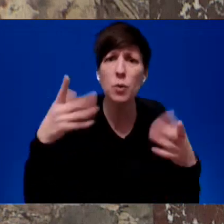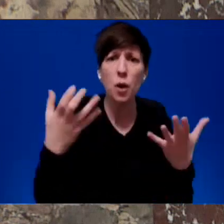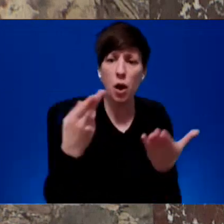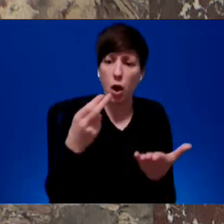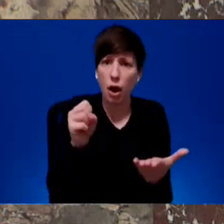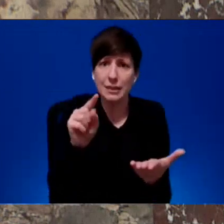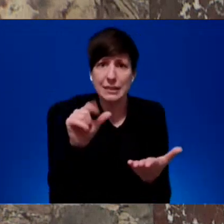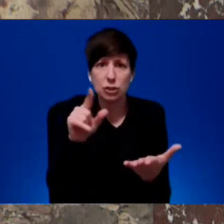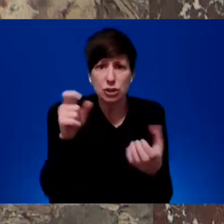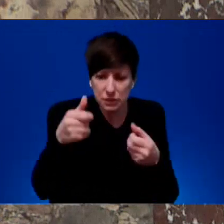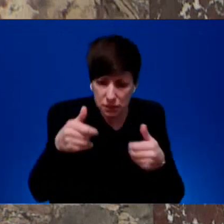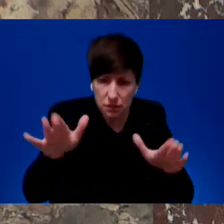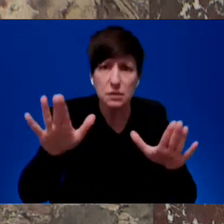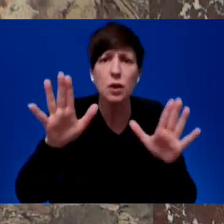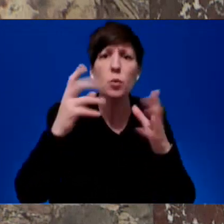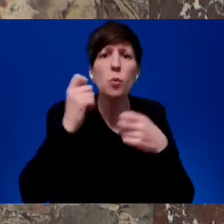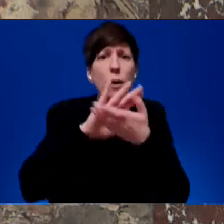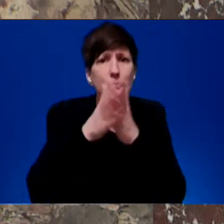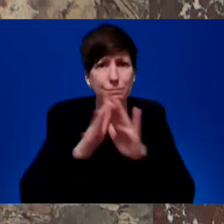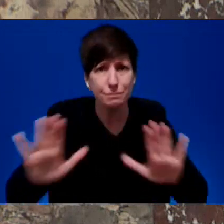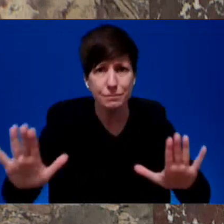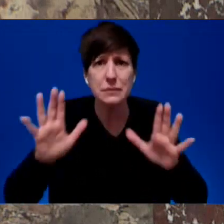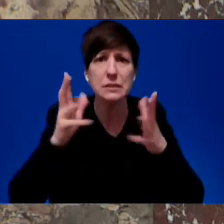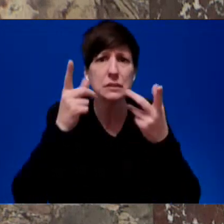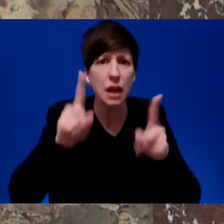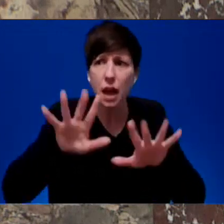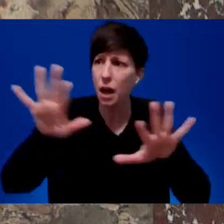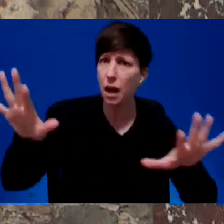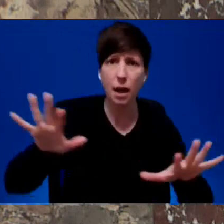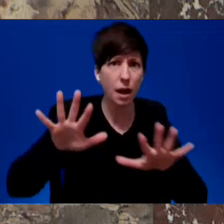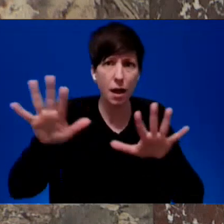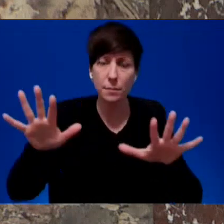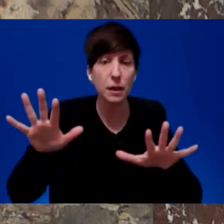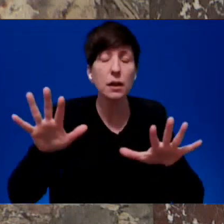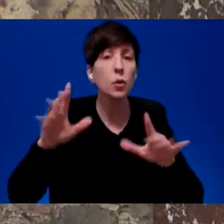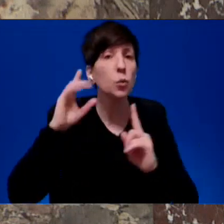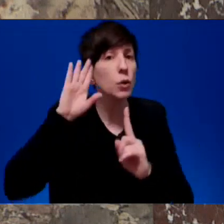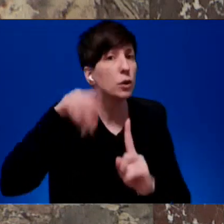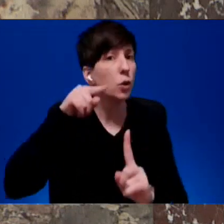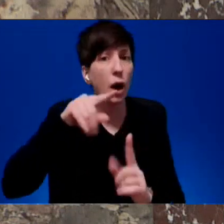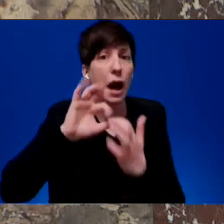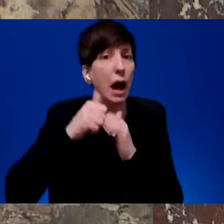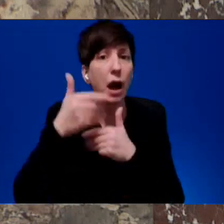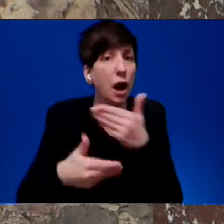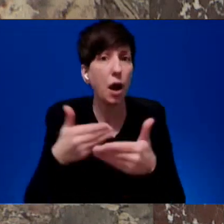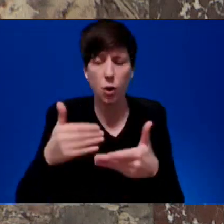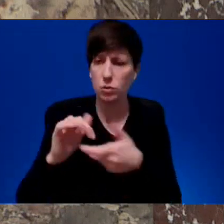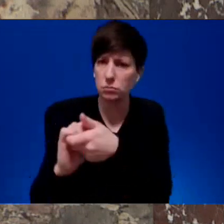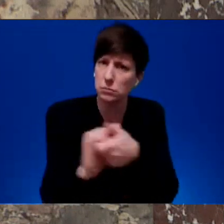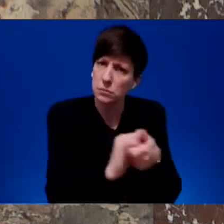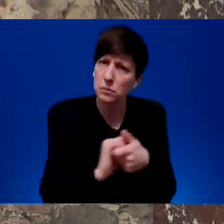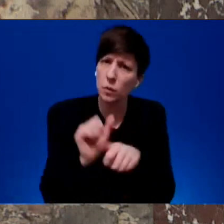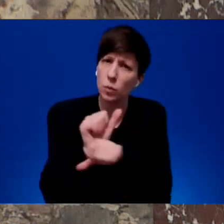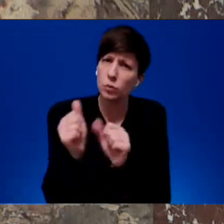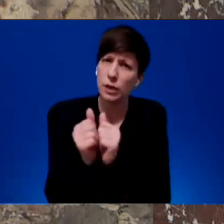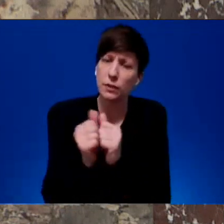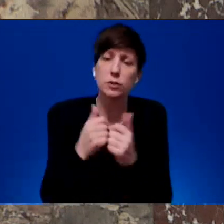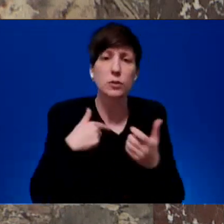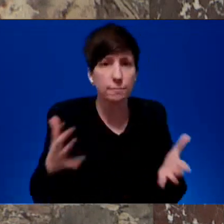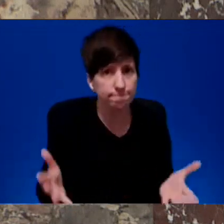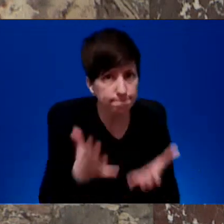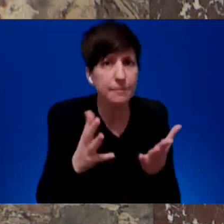Make sure that what makes us strong is us working together. And I call on EAMS to reinforce that spirit at their meeting this evening.